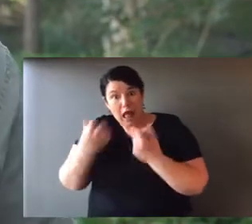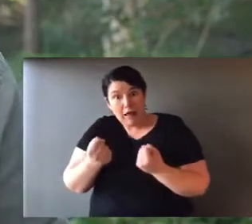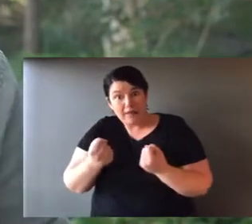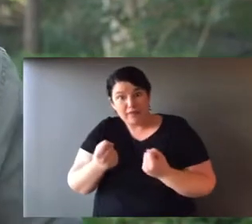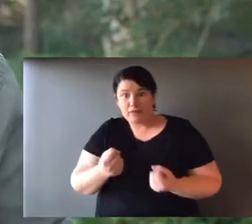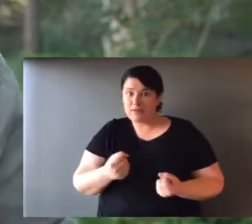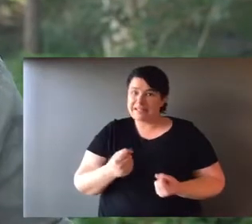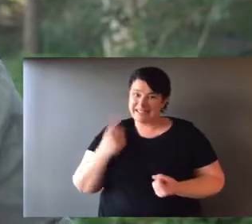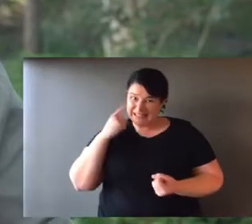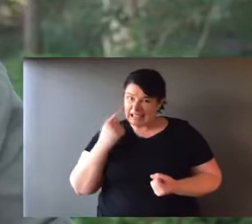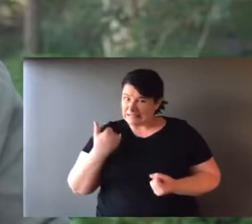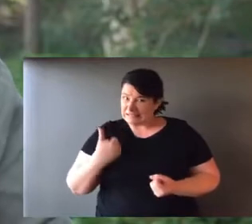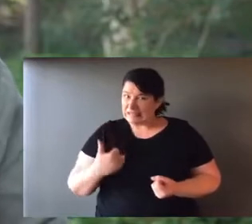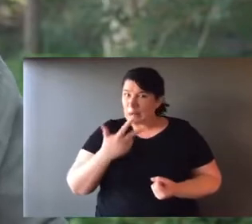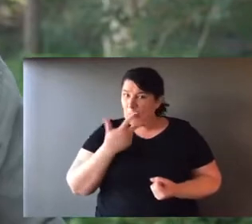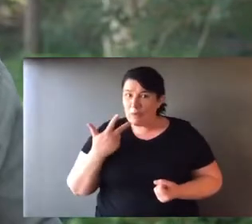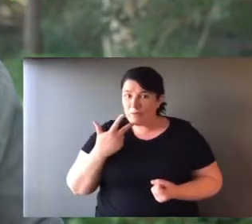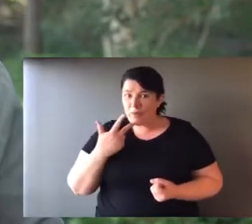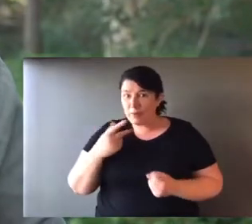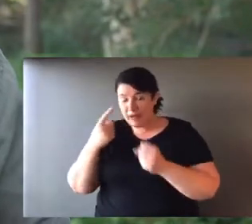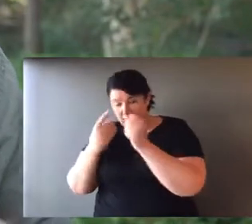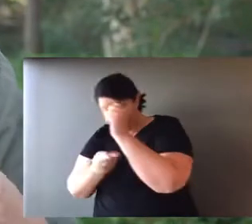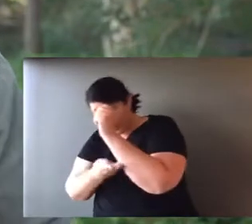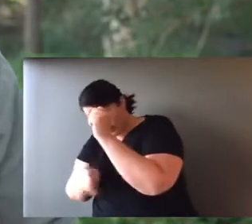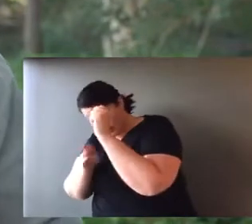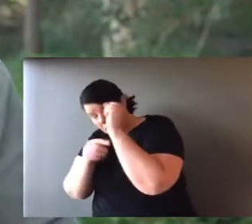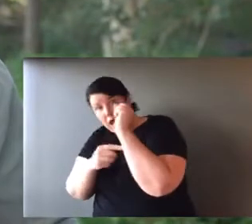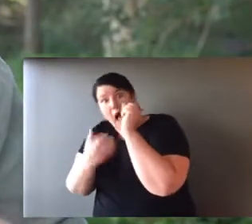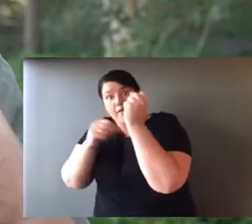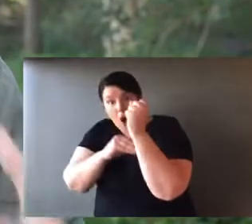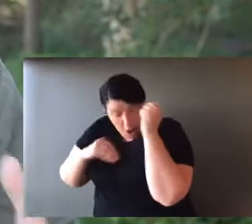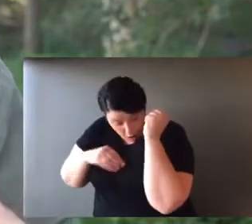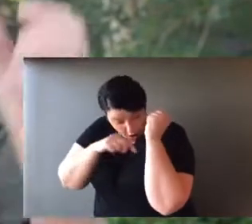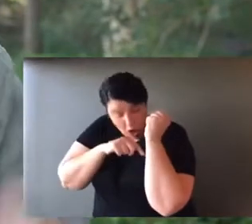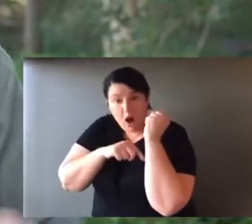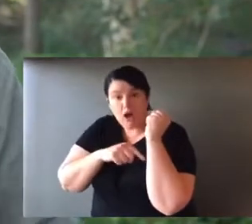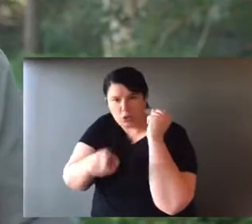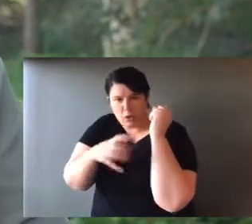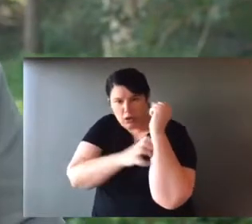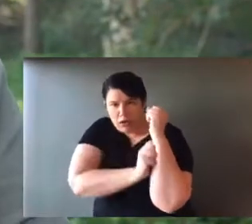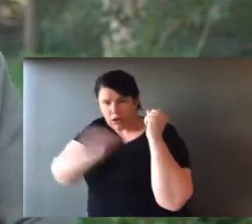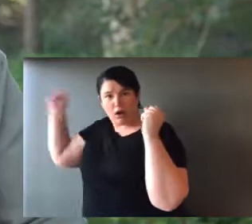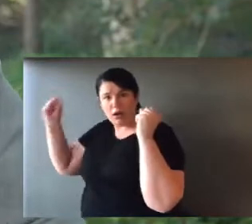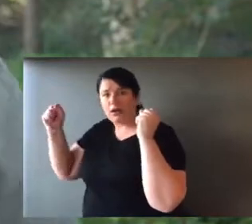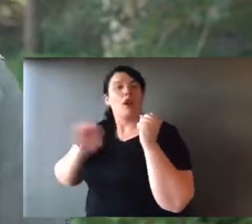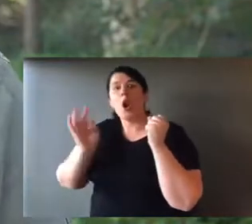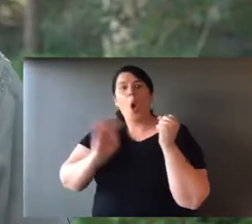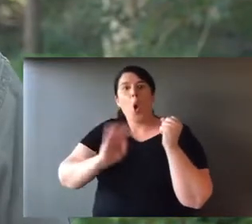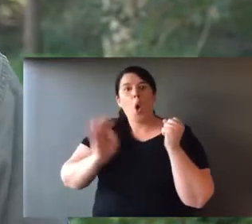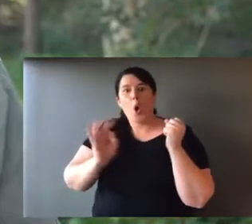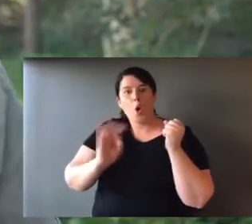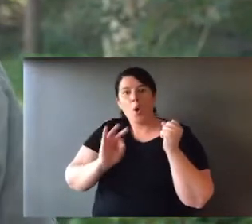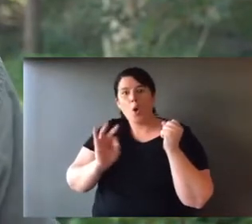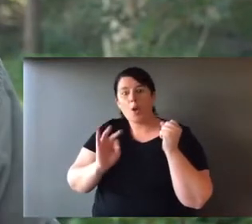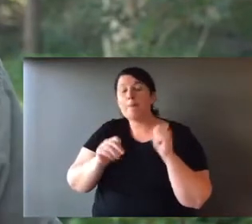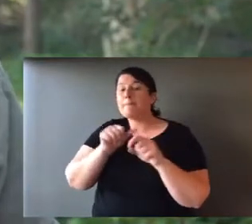down in that pouch. Now it's quite awful. But if you find a marsupial in that case. The worst thing you can do is rip the joey off